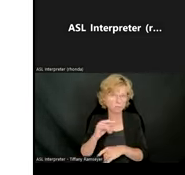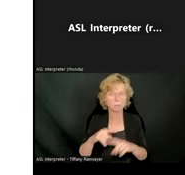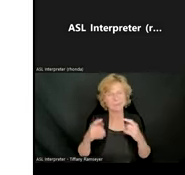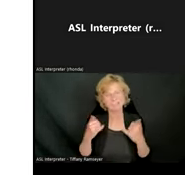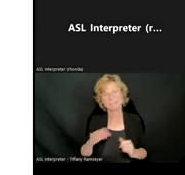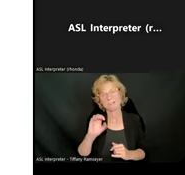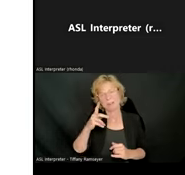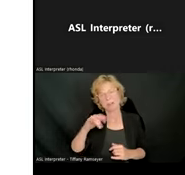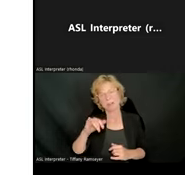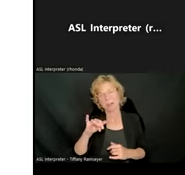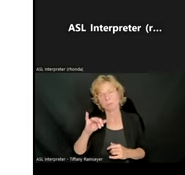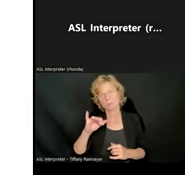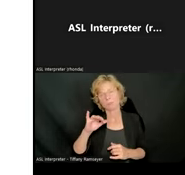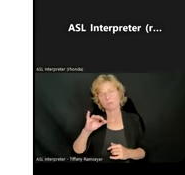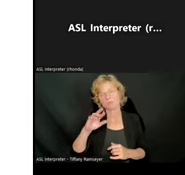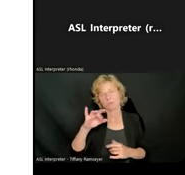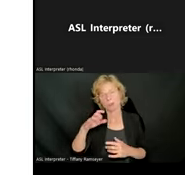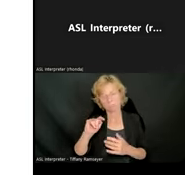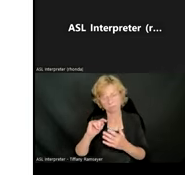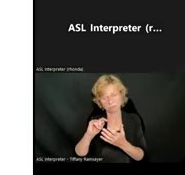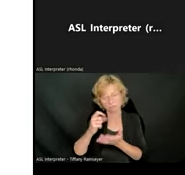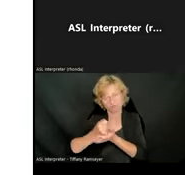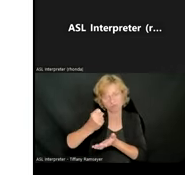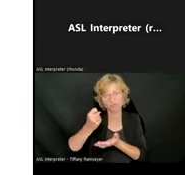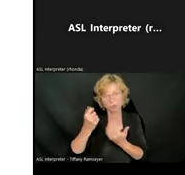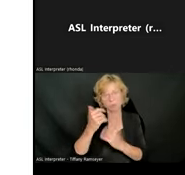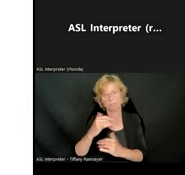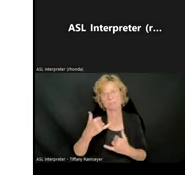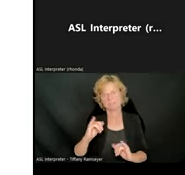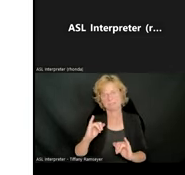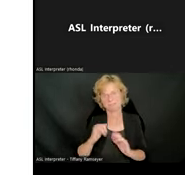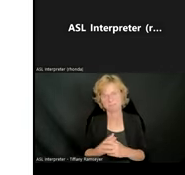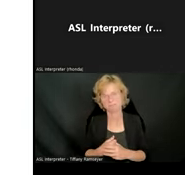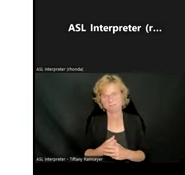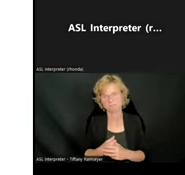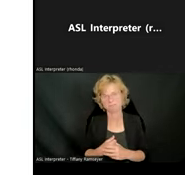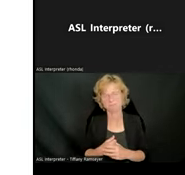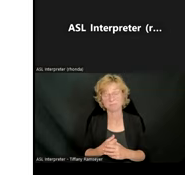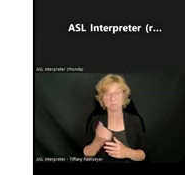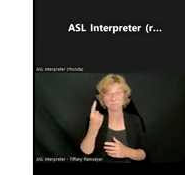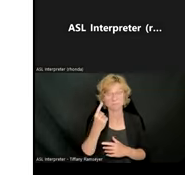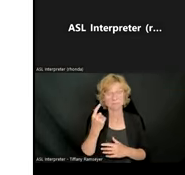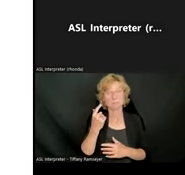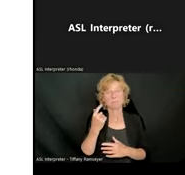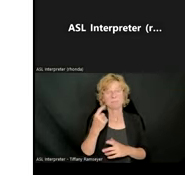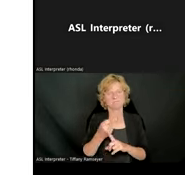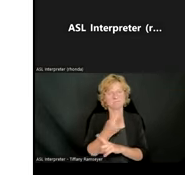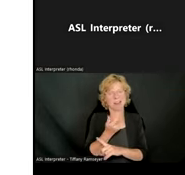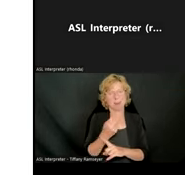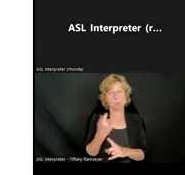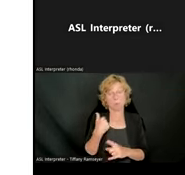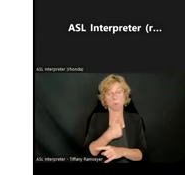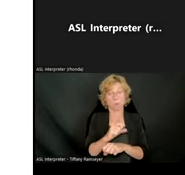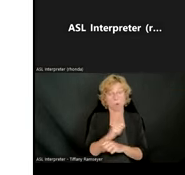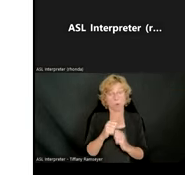restrictions on that. And just as a little aside, you know, as part of the grant from the Department of Ed, we also work with publishers